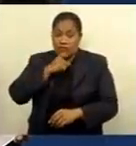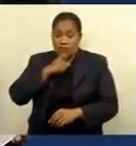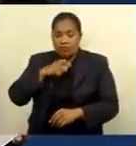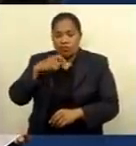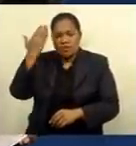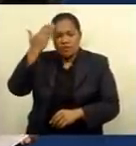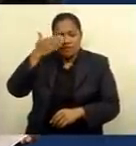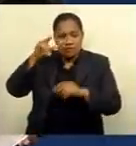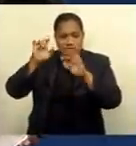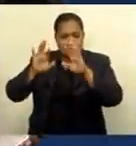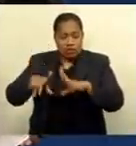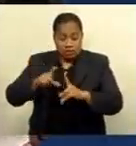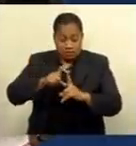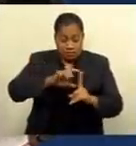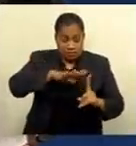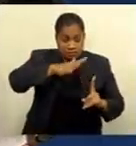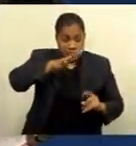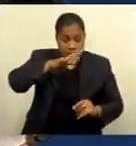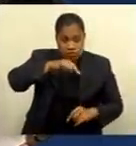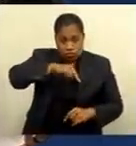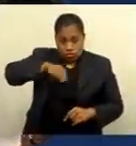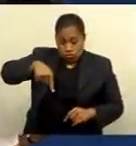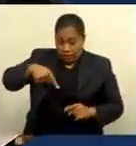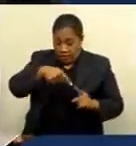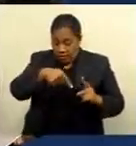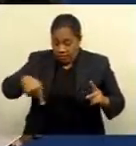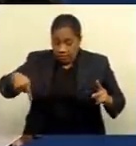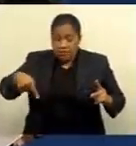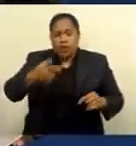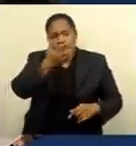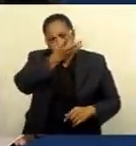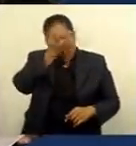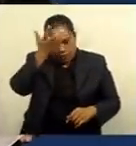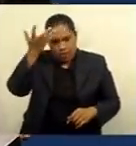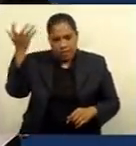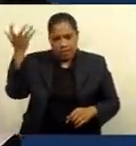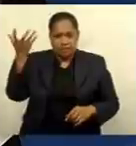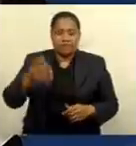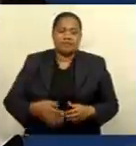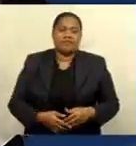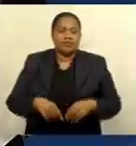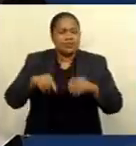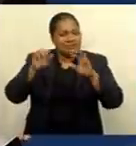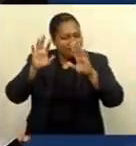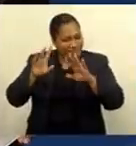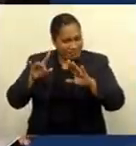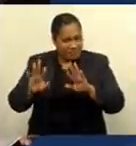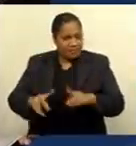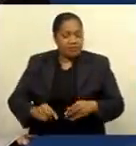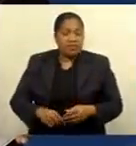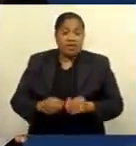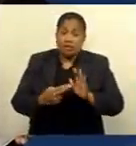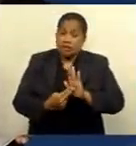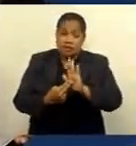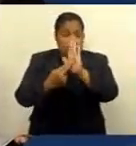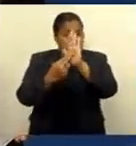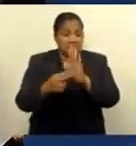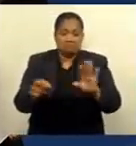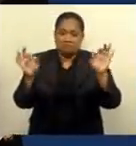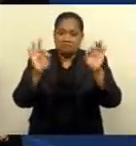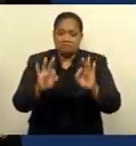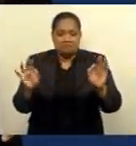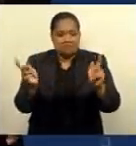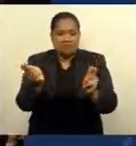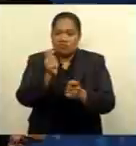Eastwards from Pekhava to Subha mostly cloudy with a spot of shower or two. Now in the north, no major change from other centers.